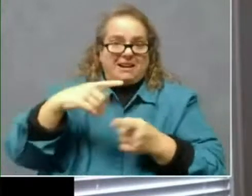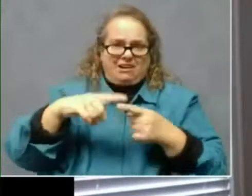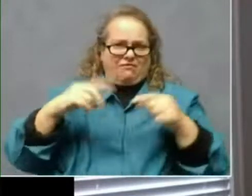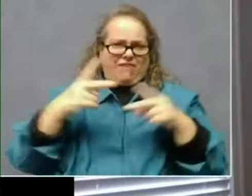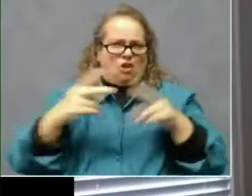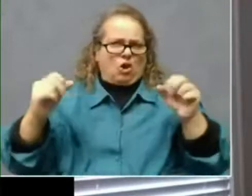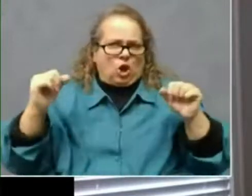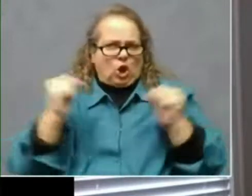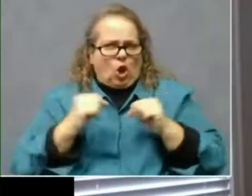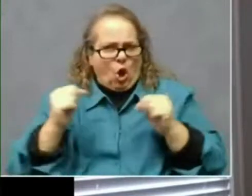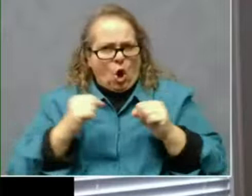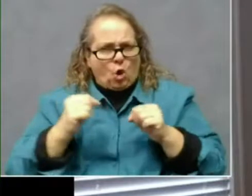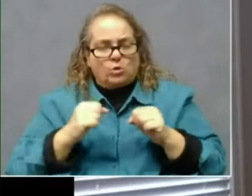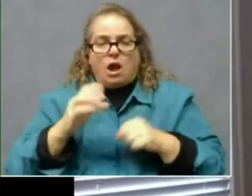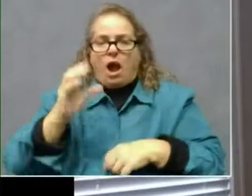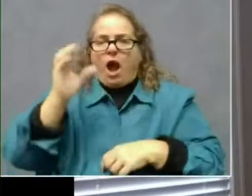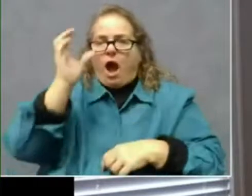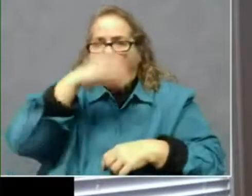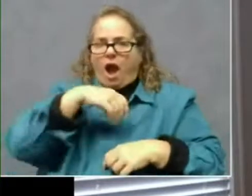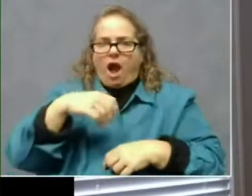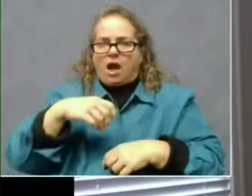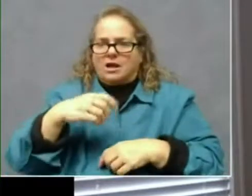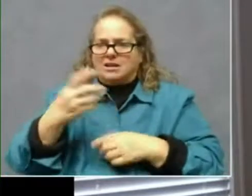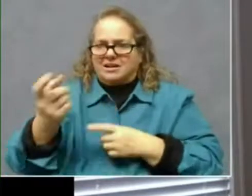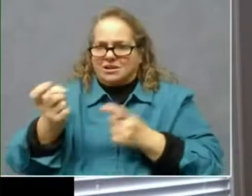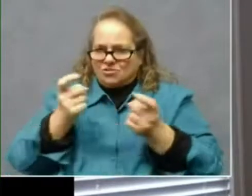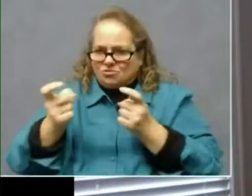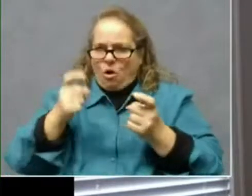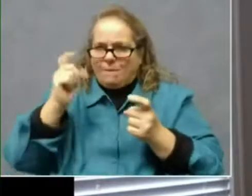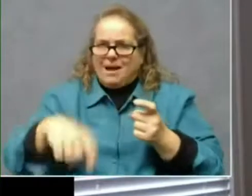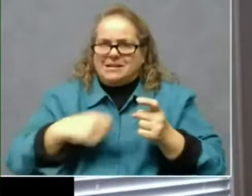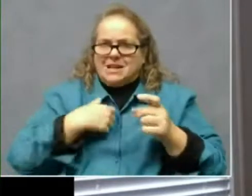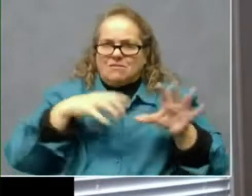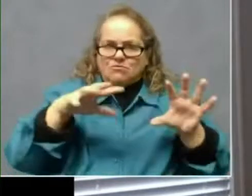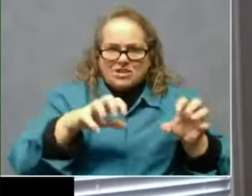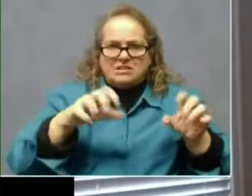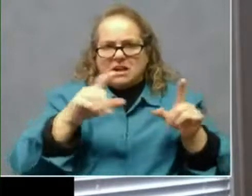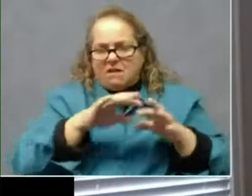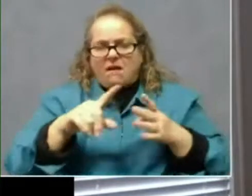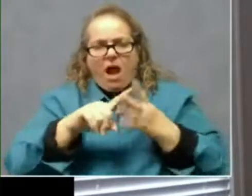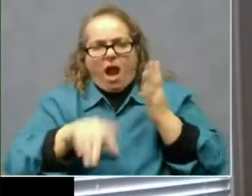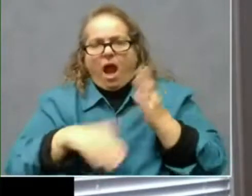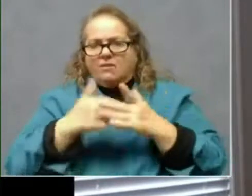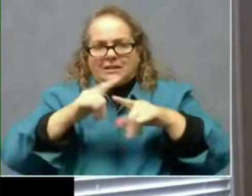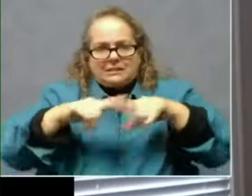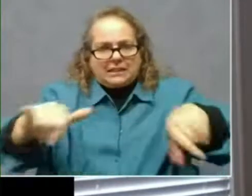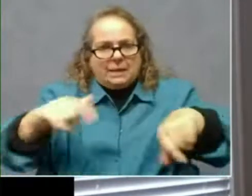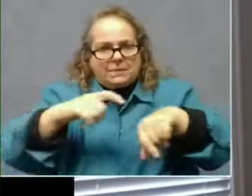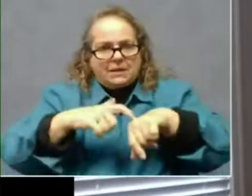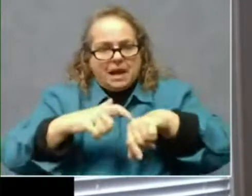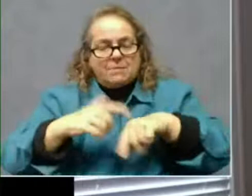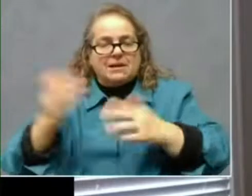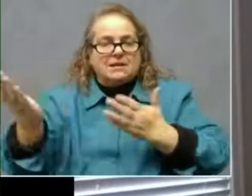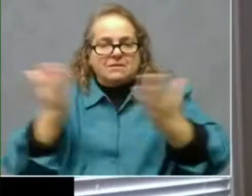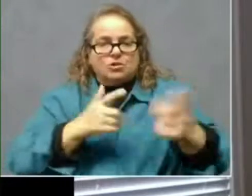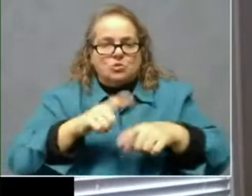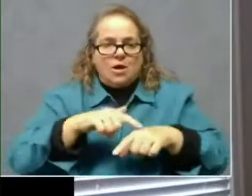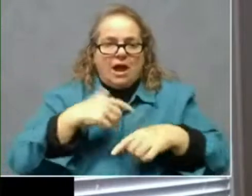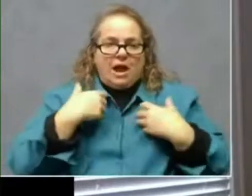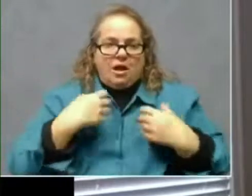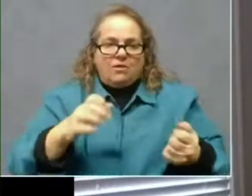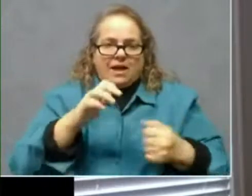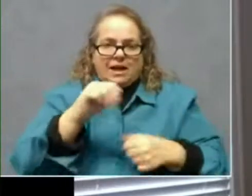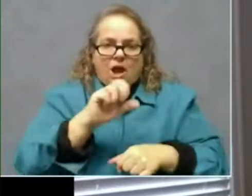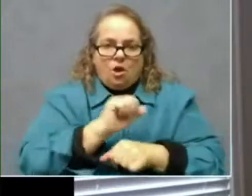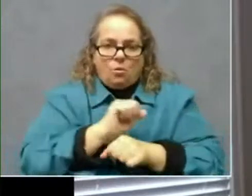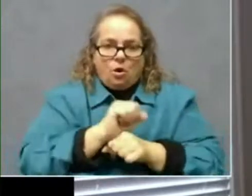conditions. All the clinical guidance was released at the same time. It was delivered to a healthcare workforce who has been